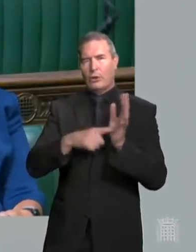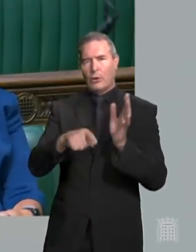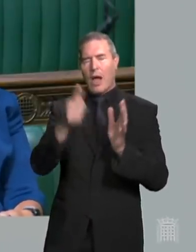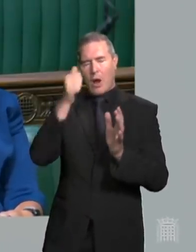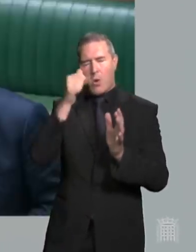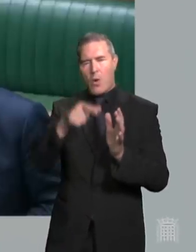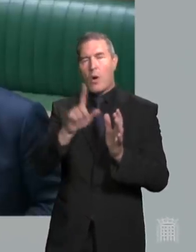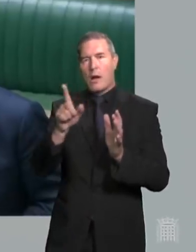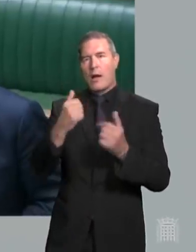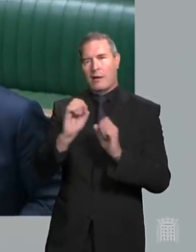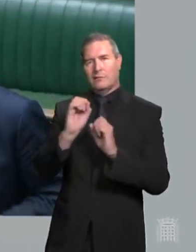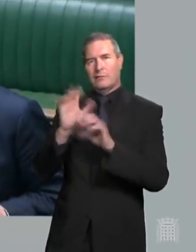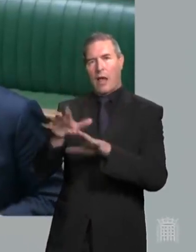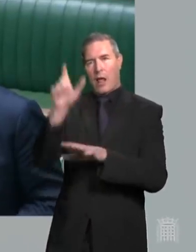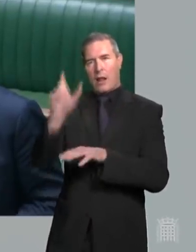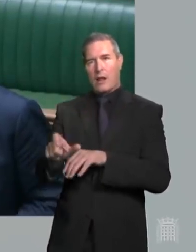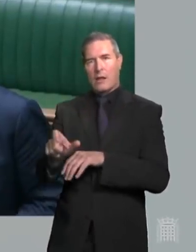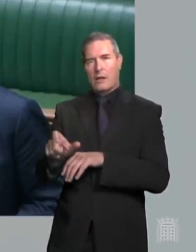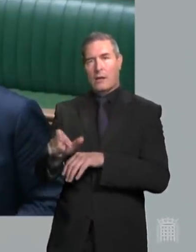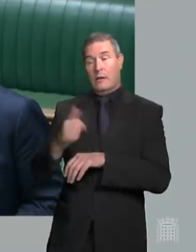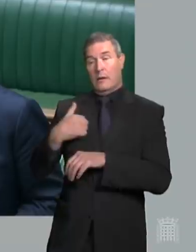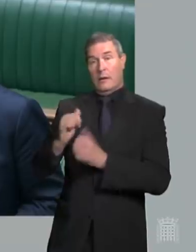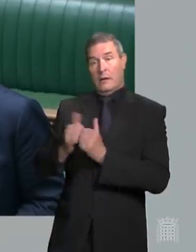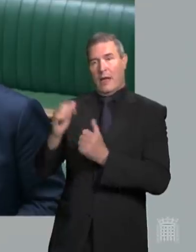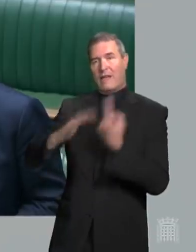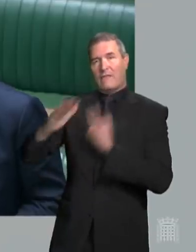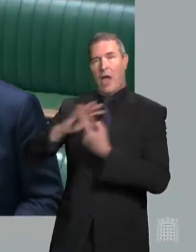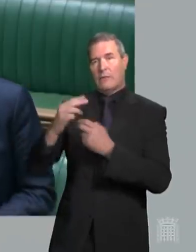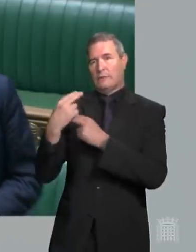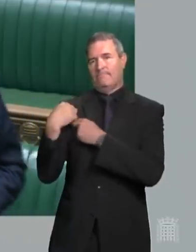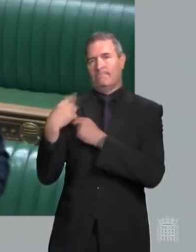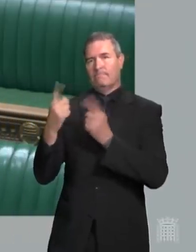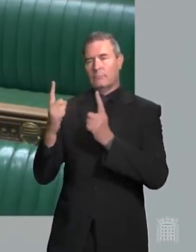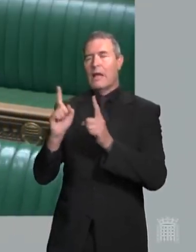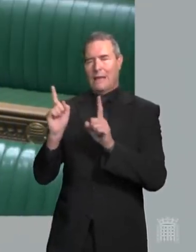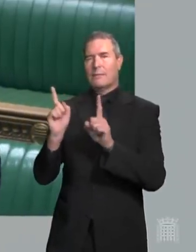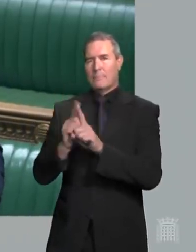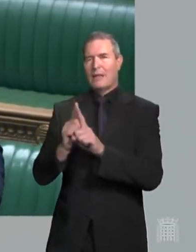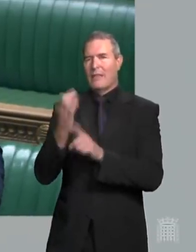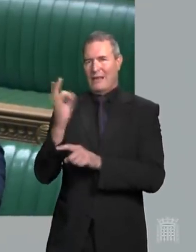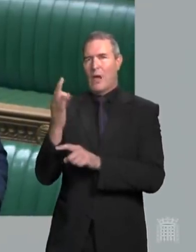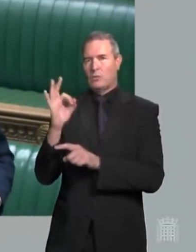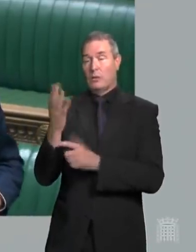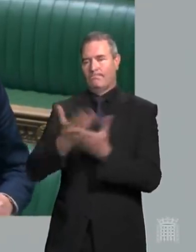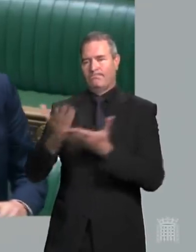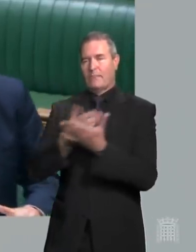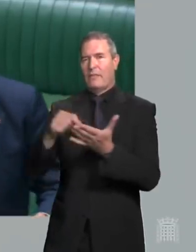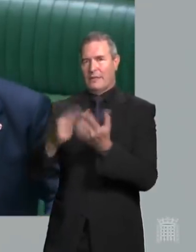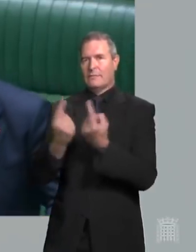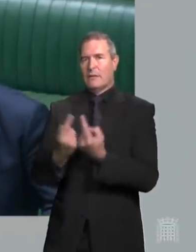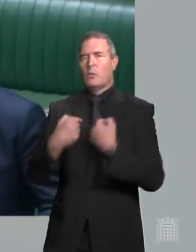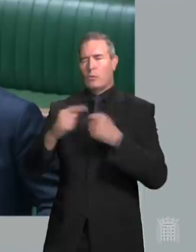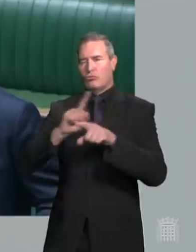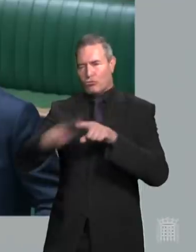I can tell her that my Right Honourable Friend, the Environment Secretary, has met Cornwall Council to discuss the matter. And we will do